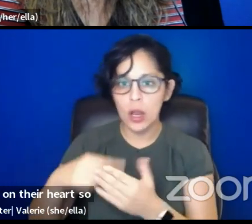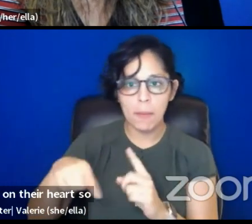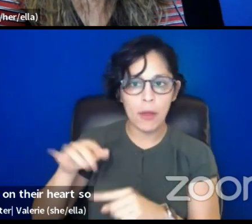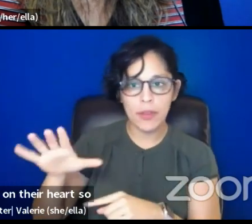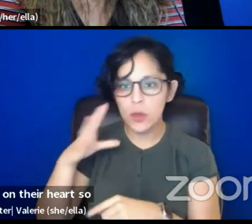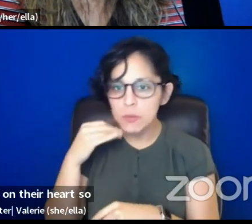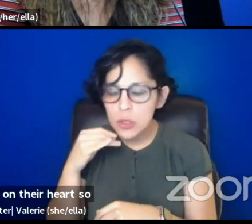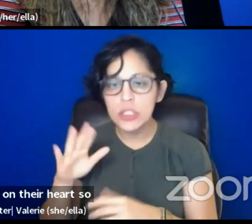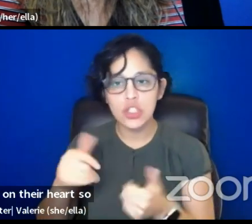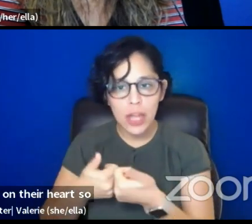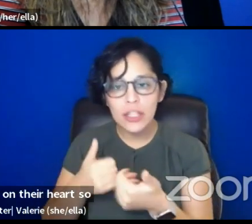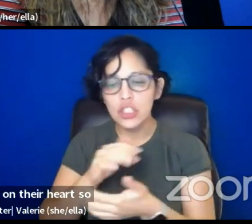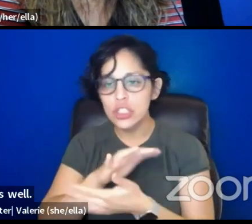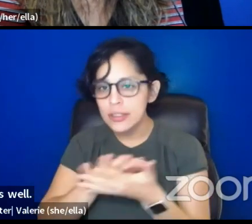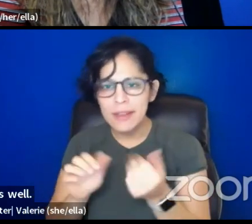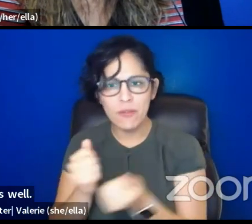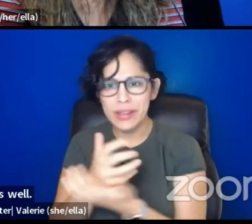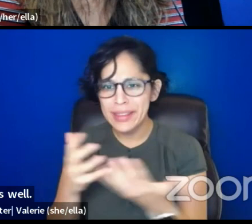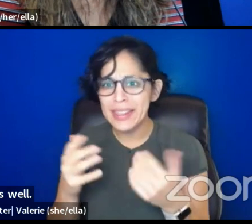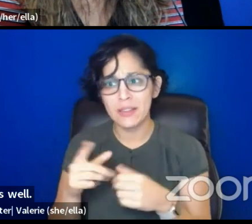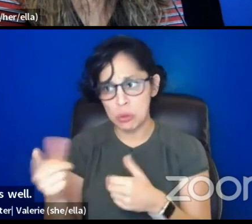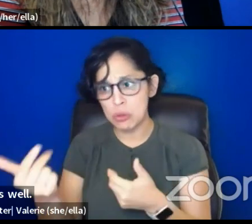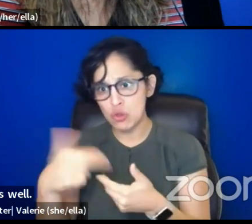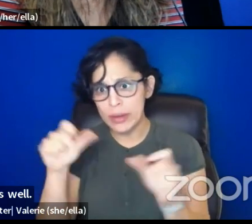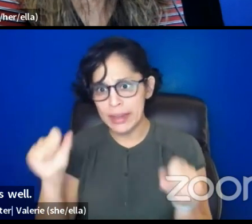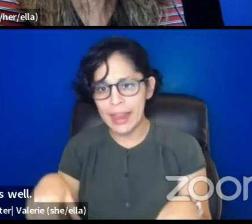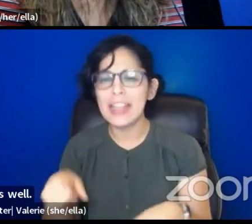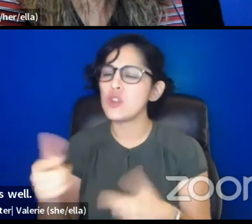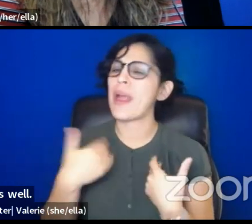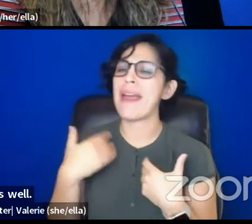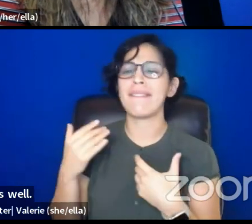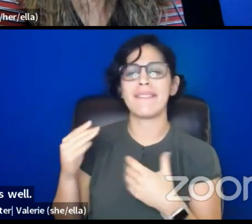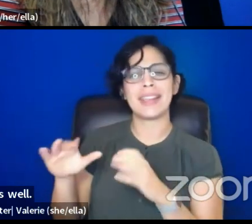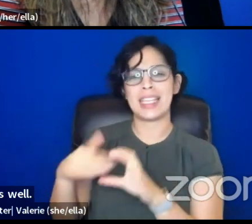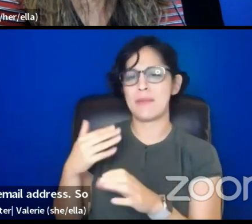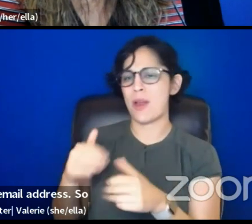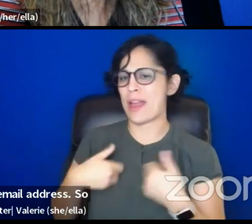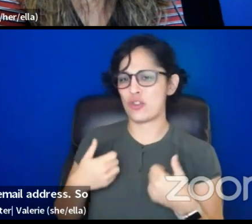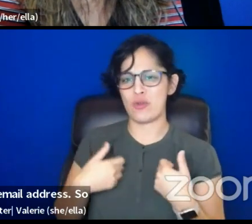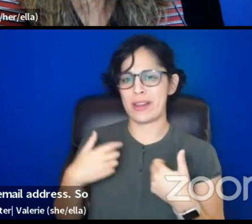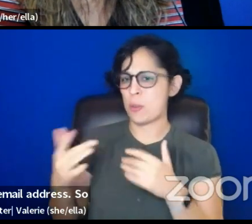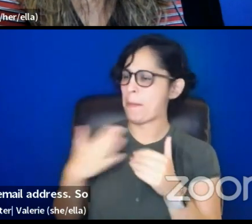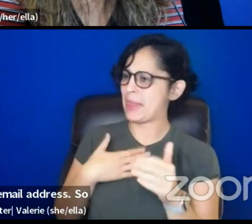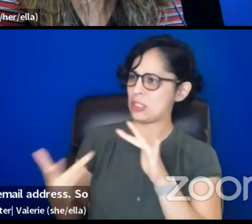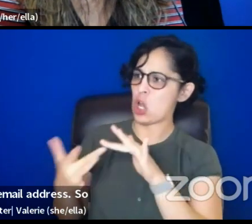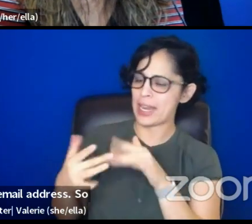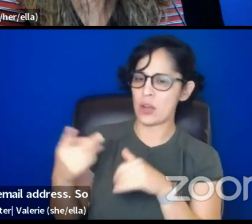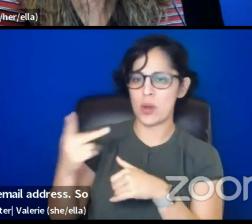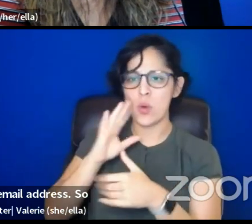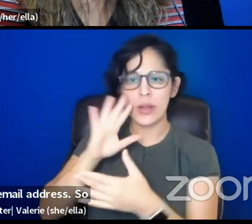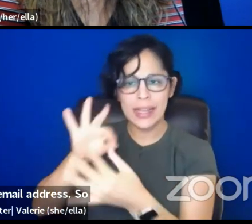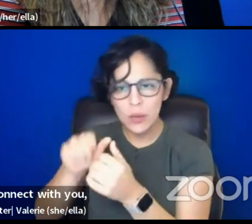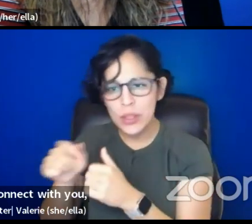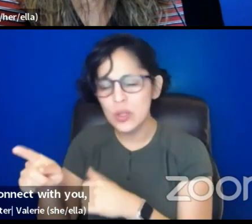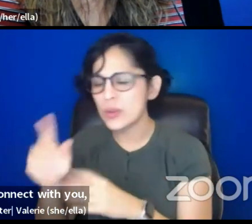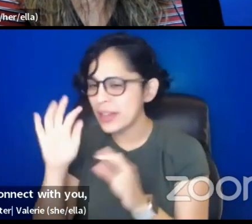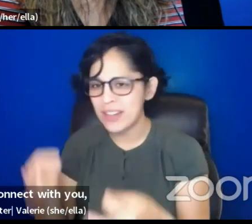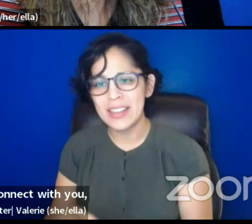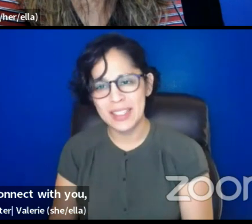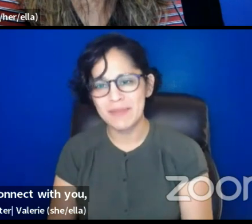as well is wonderful, and you have our email address, reach out. We'll set up time. We'll connect with you for sure.